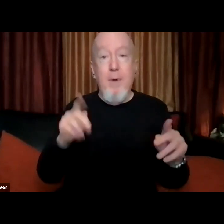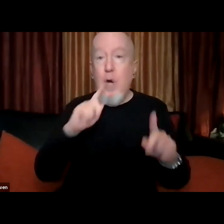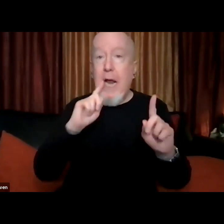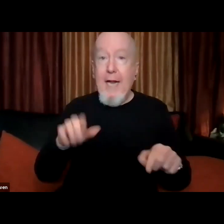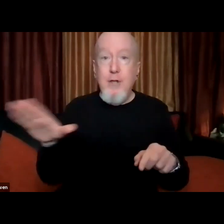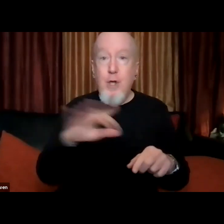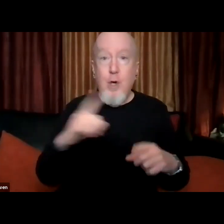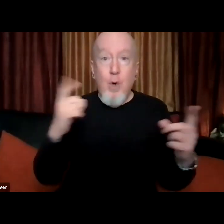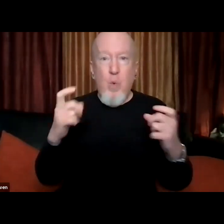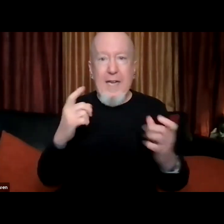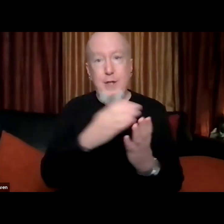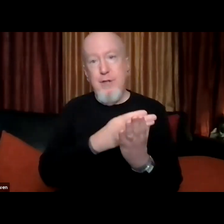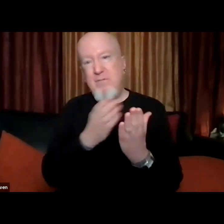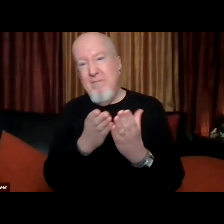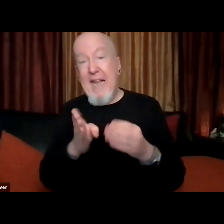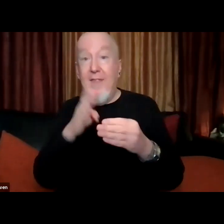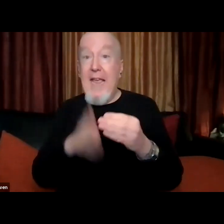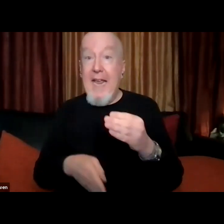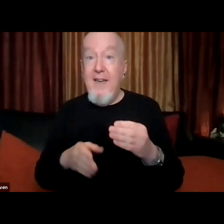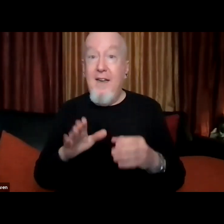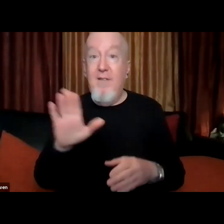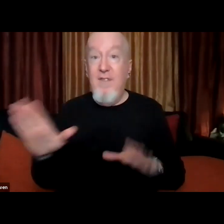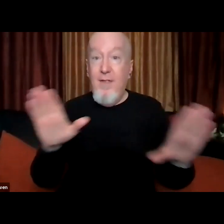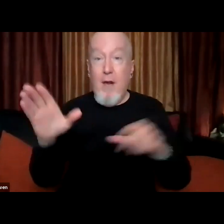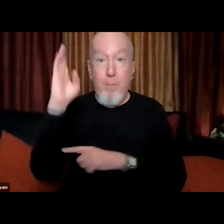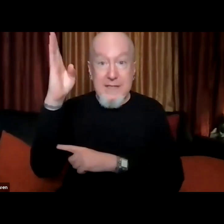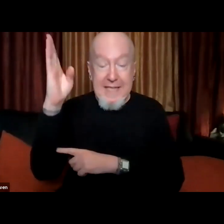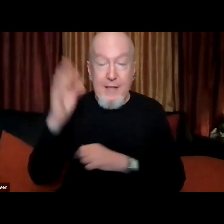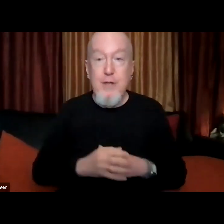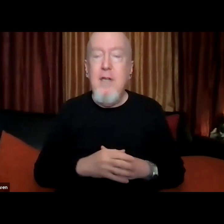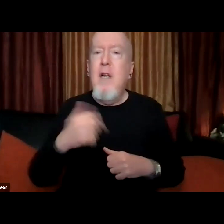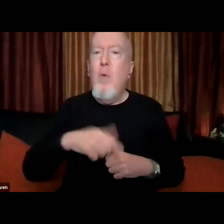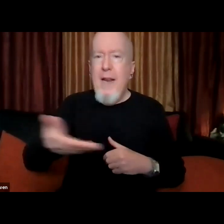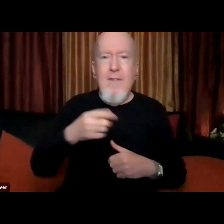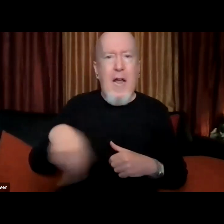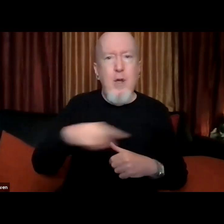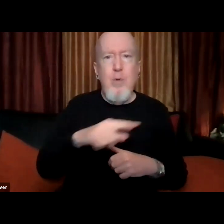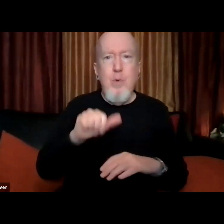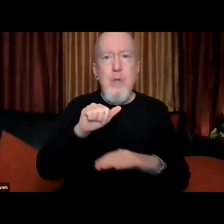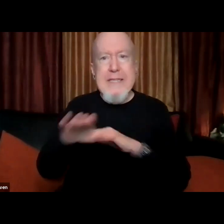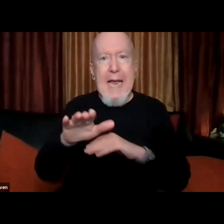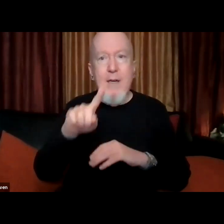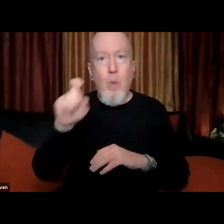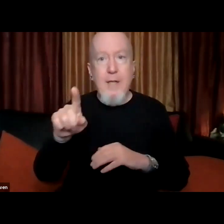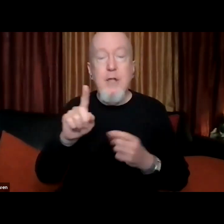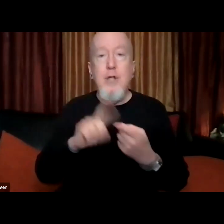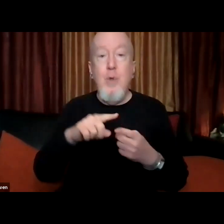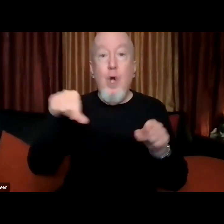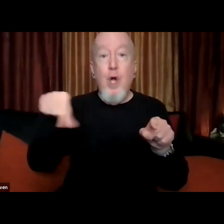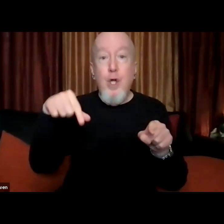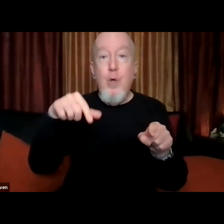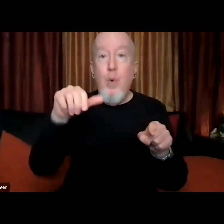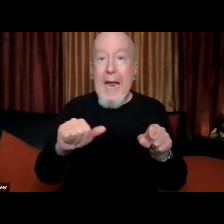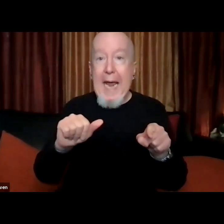at the end of their talk and we invite you to submit your questions into the q a box